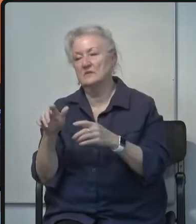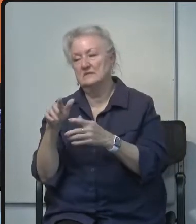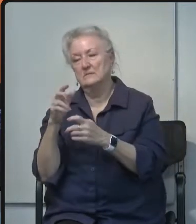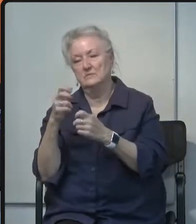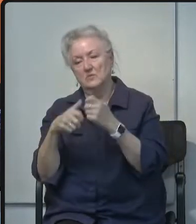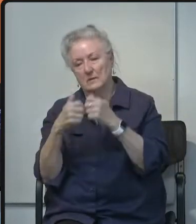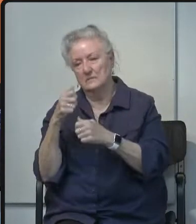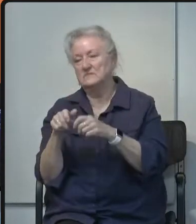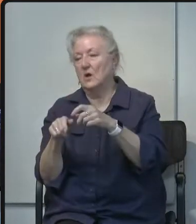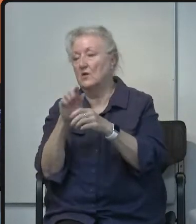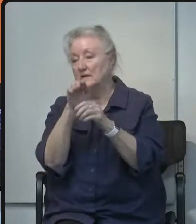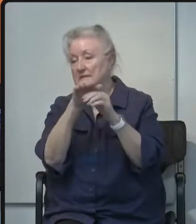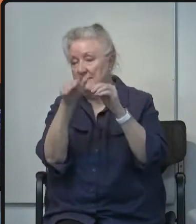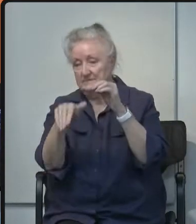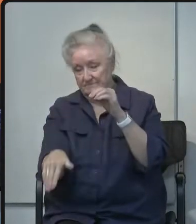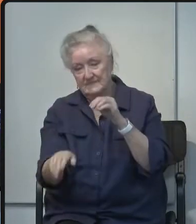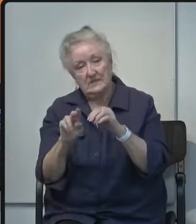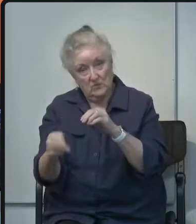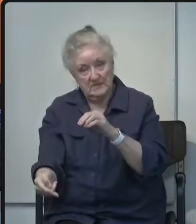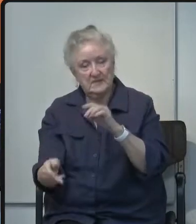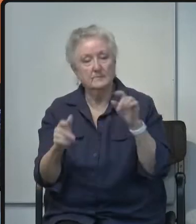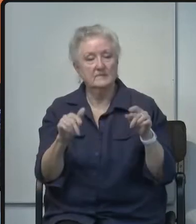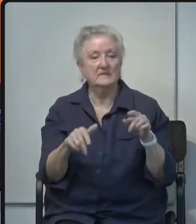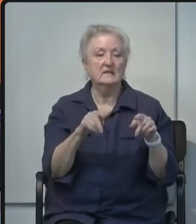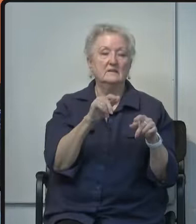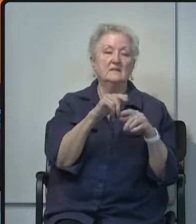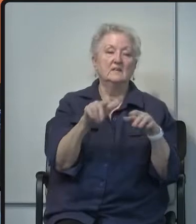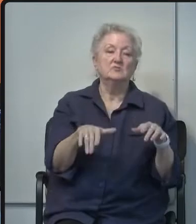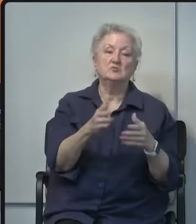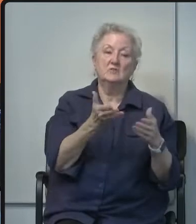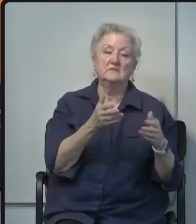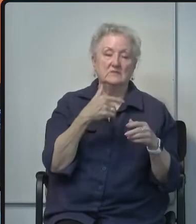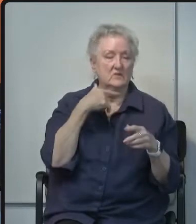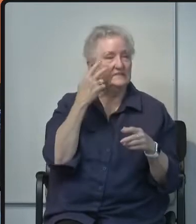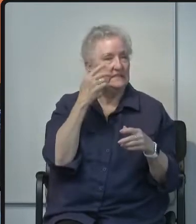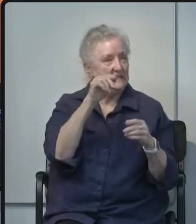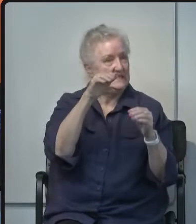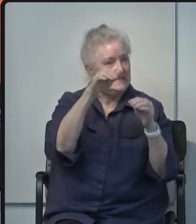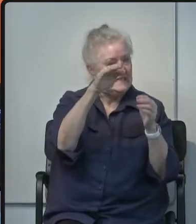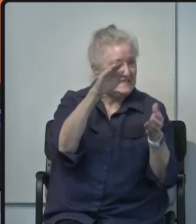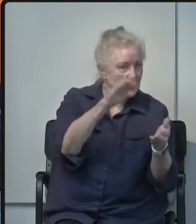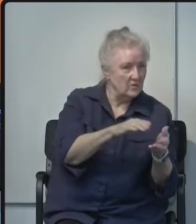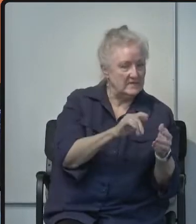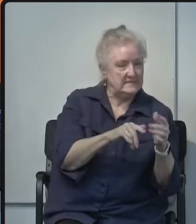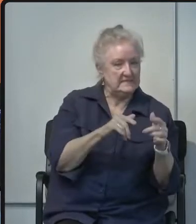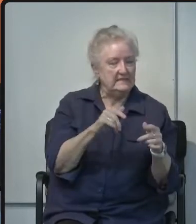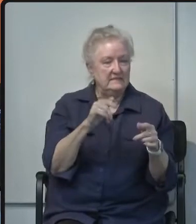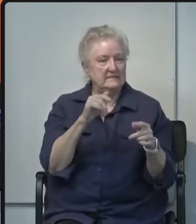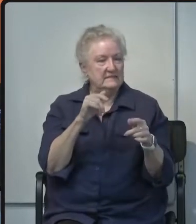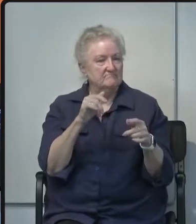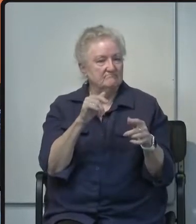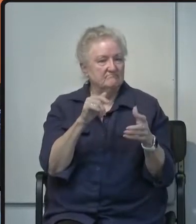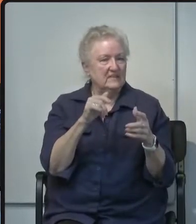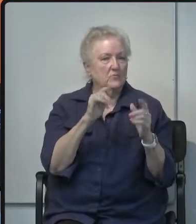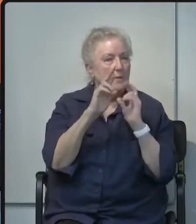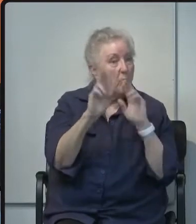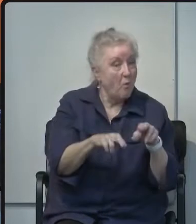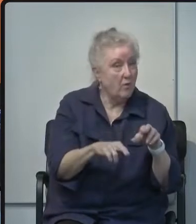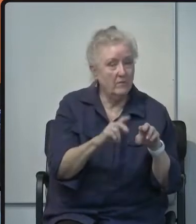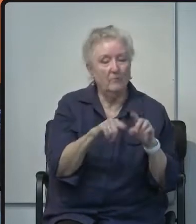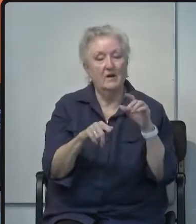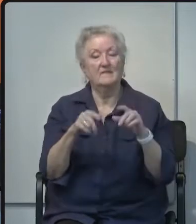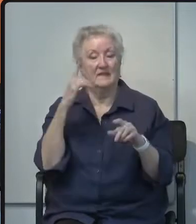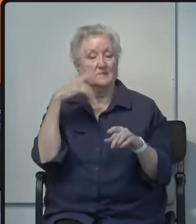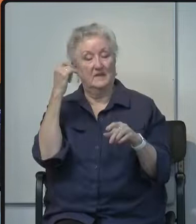reports of child abuse but this is simply because the professionals that usually have their eyes on kids right now elementary